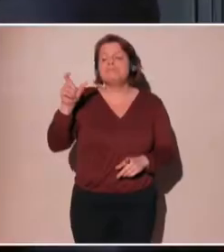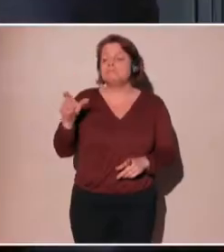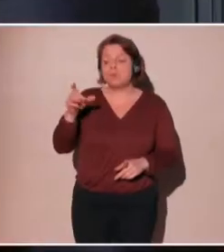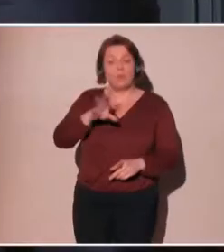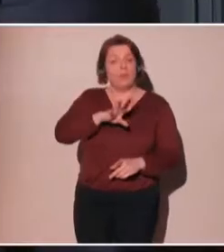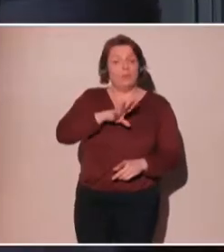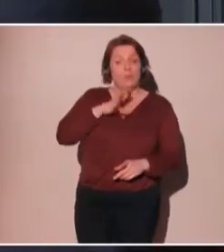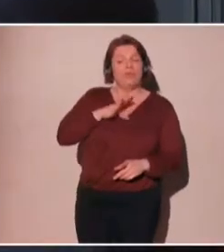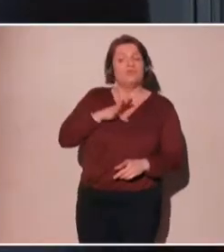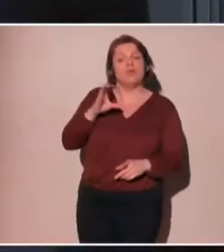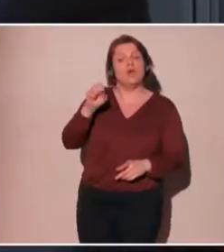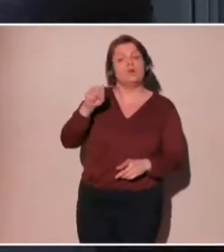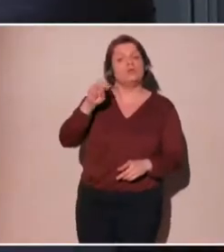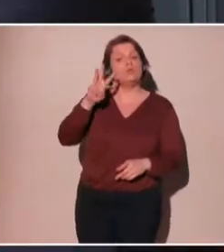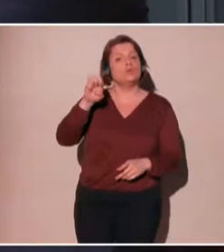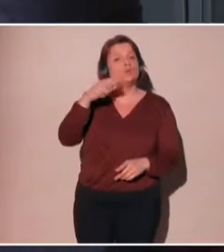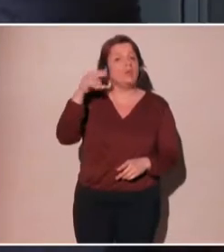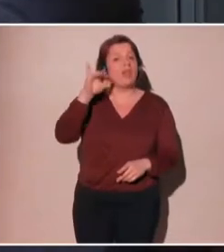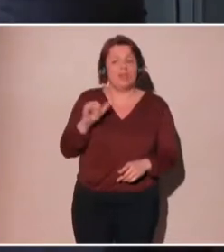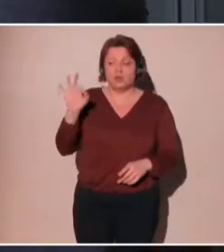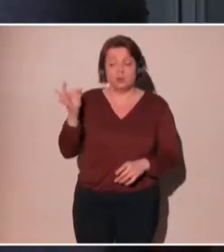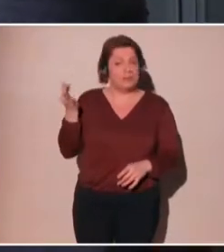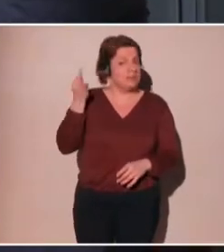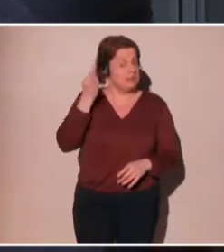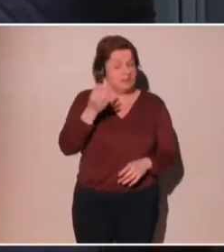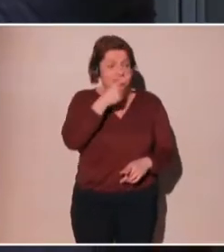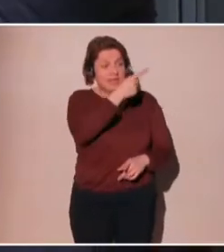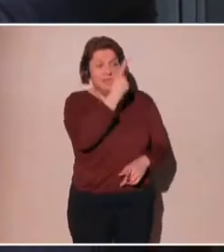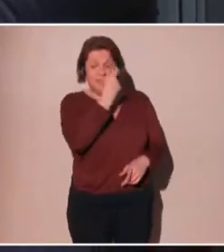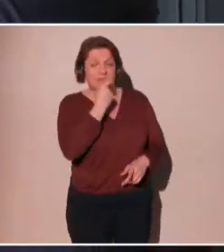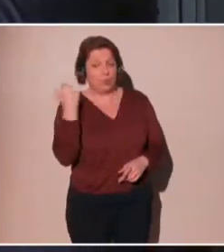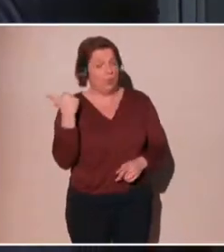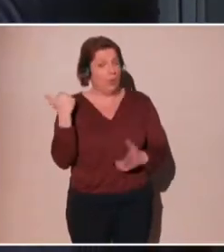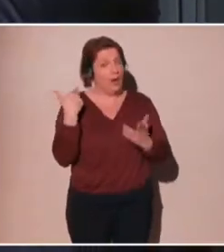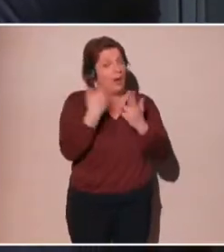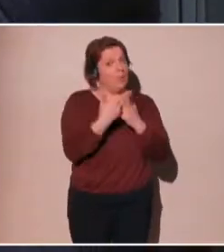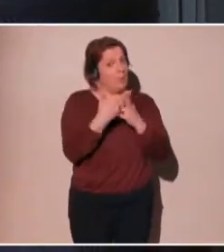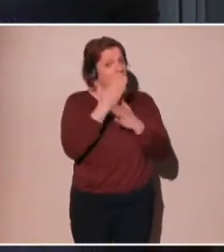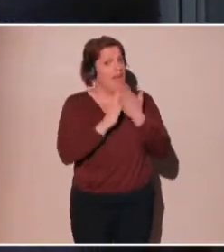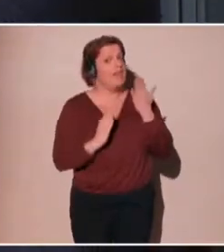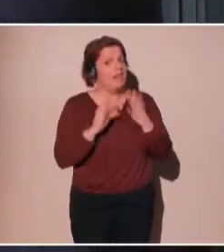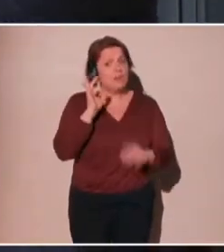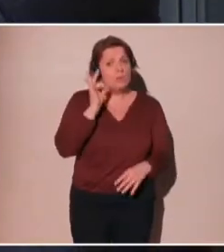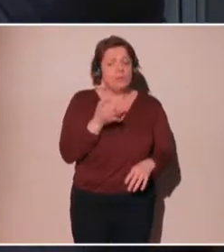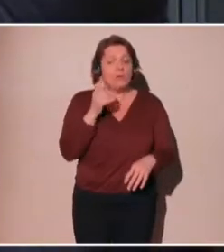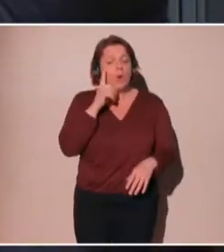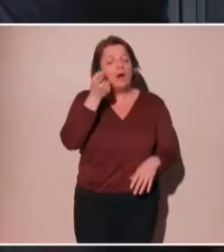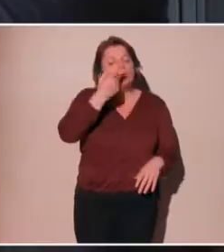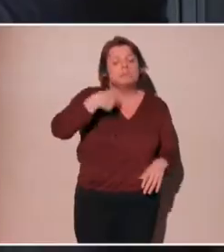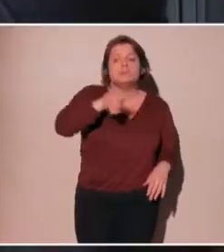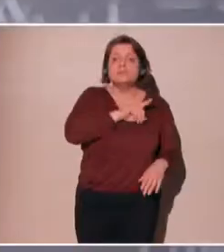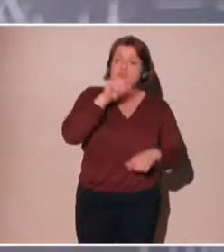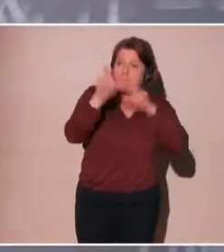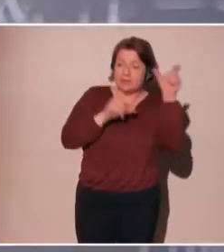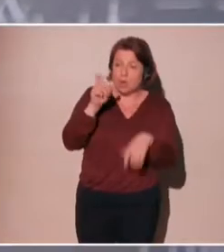I think what Professor Sweeney said actually partially answers your question, and I think it's a very important question. Once